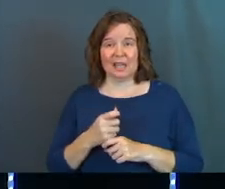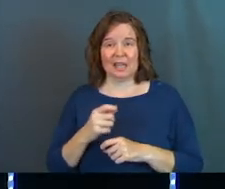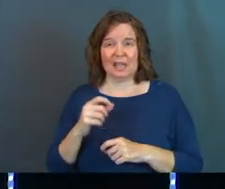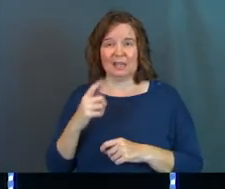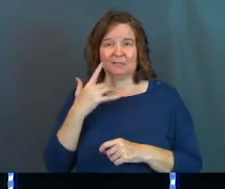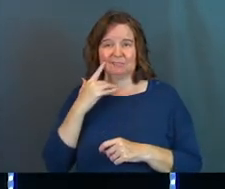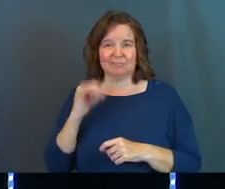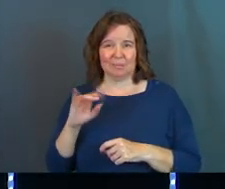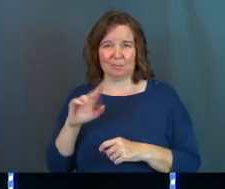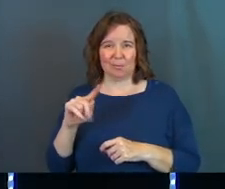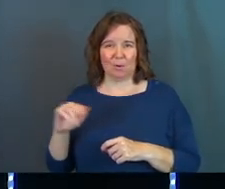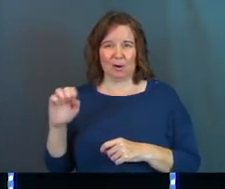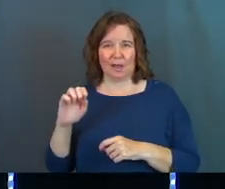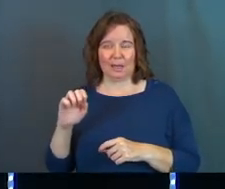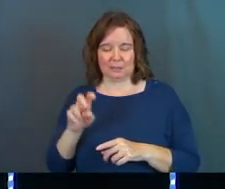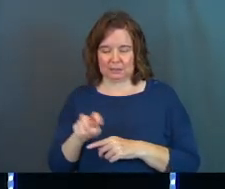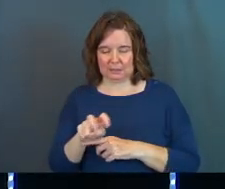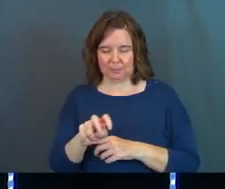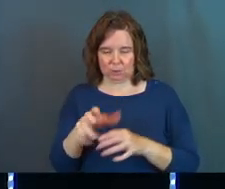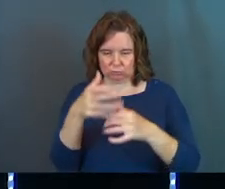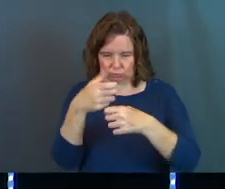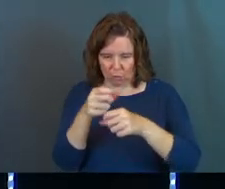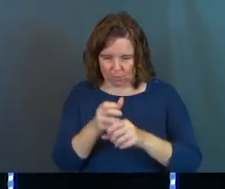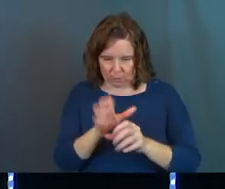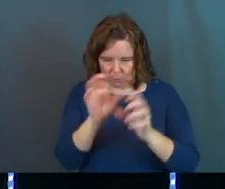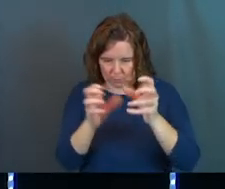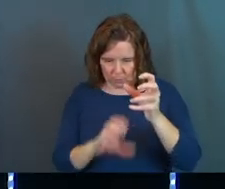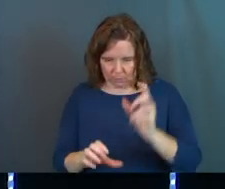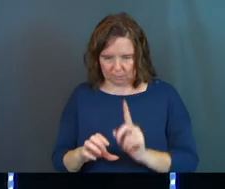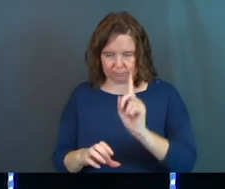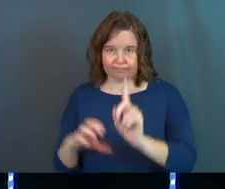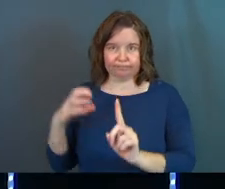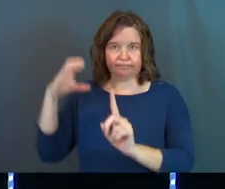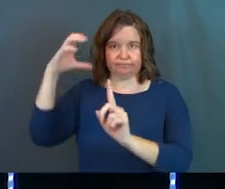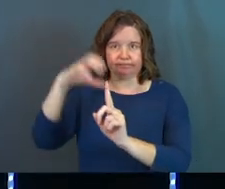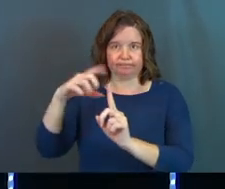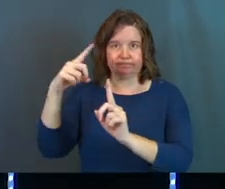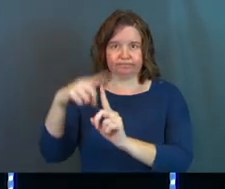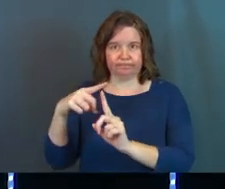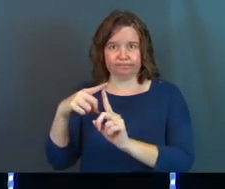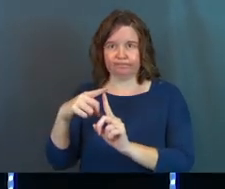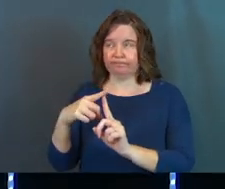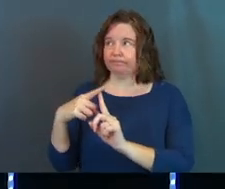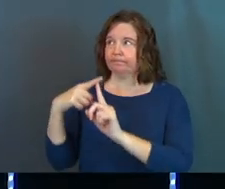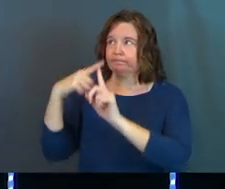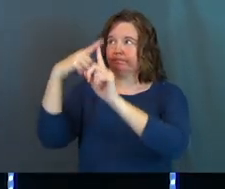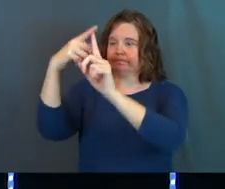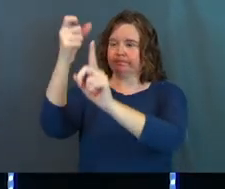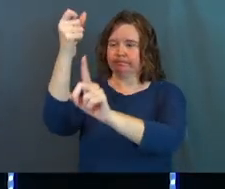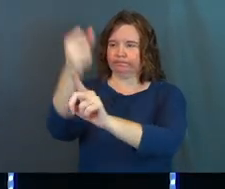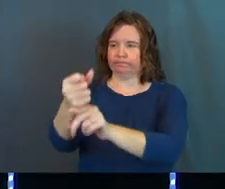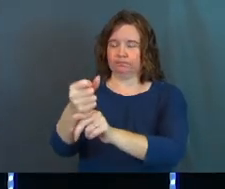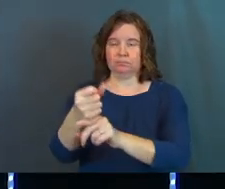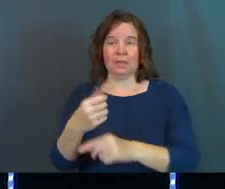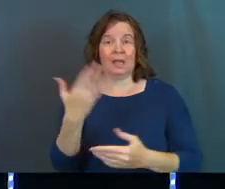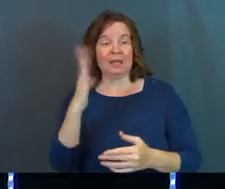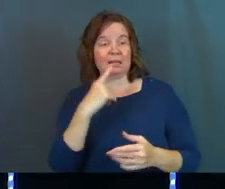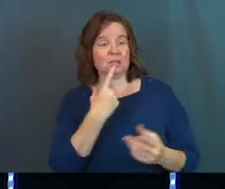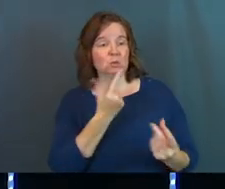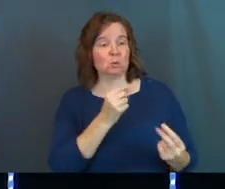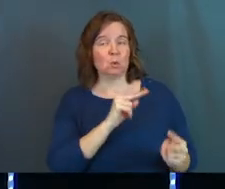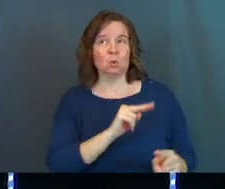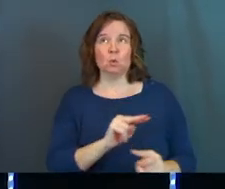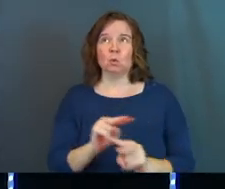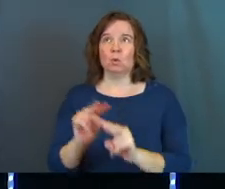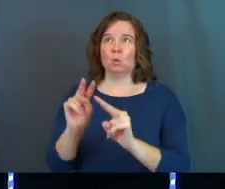bronze serpent and forms a little sculpture and puts it on a pole, sticks it in the middle of the camp. And what God says is, All you have to